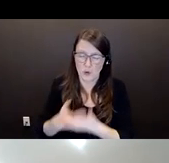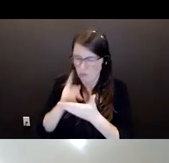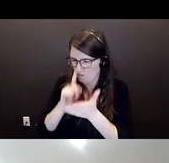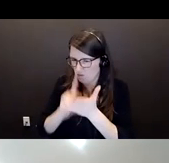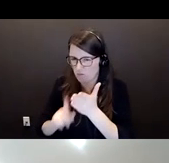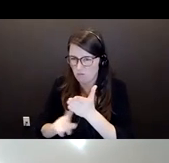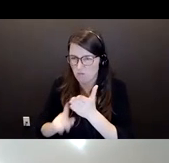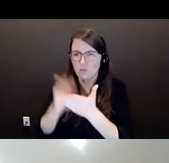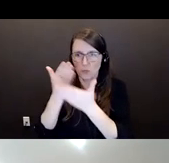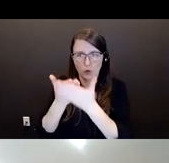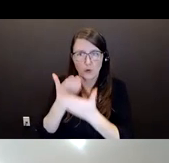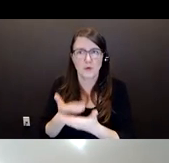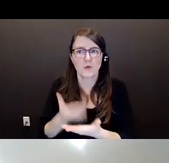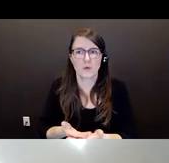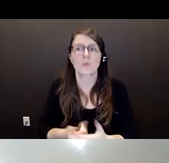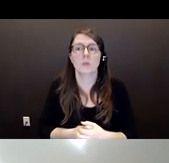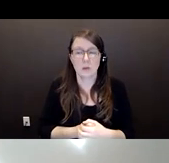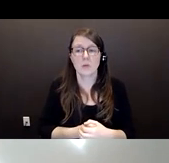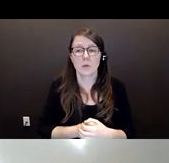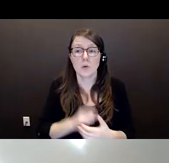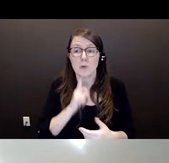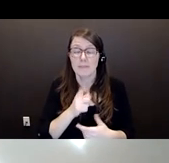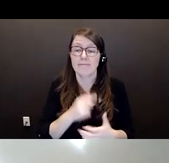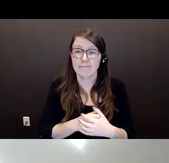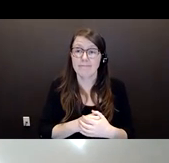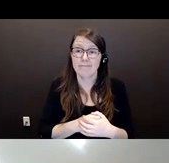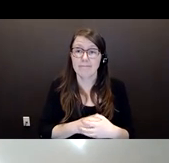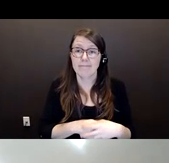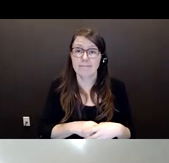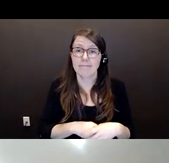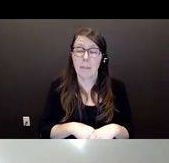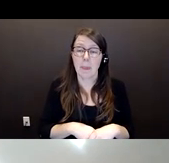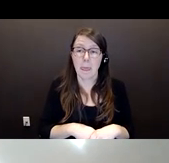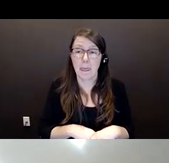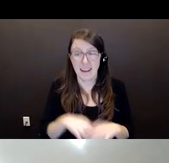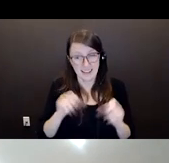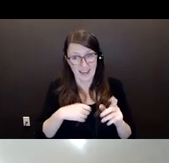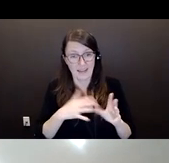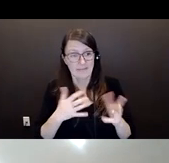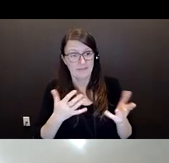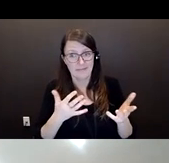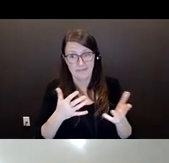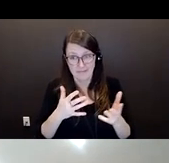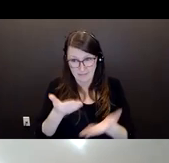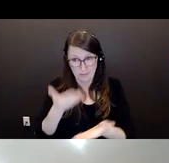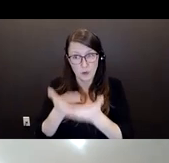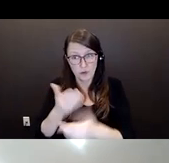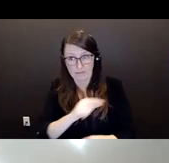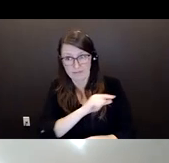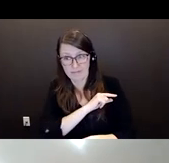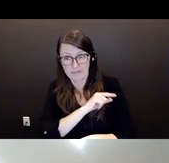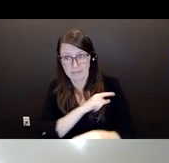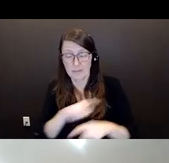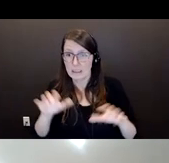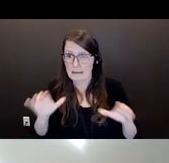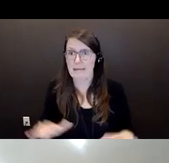experience, that it is very possible. But it requires a lot of work and a